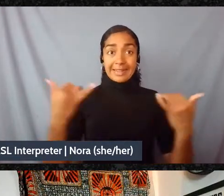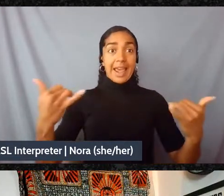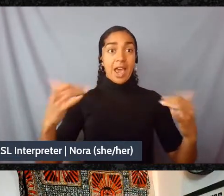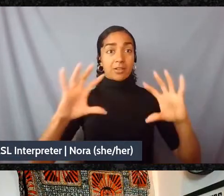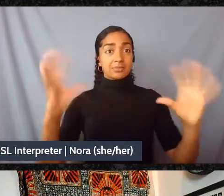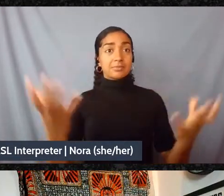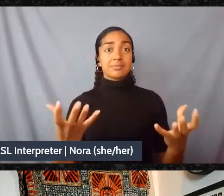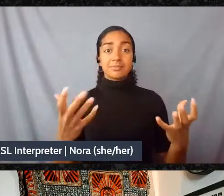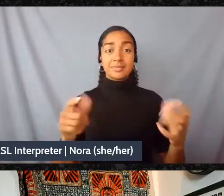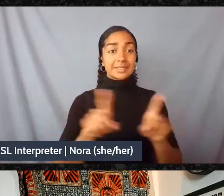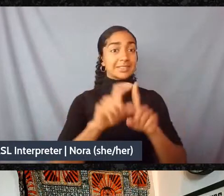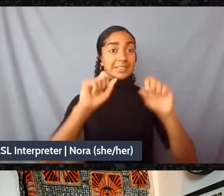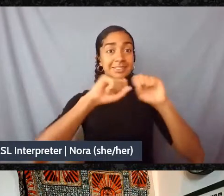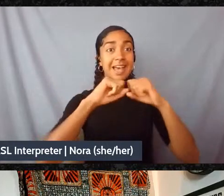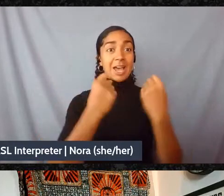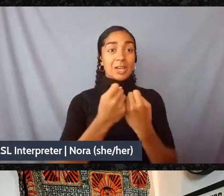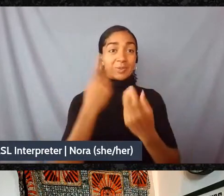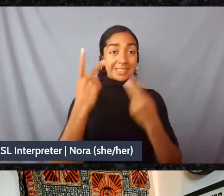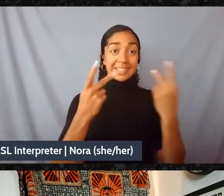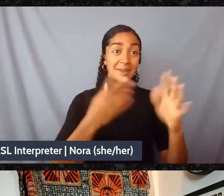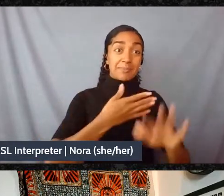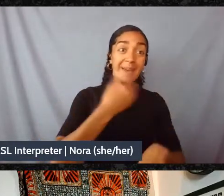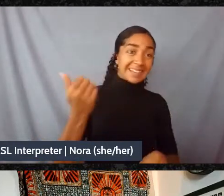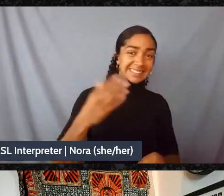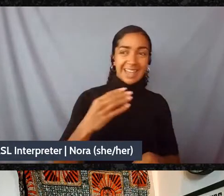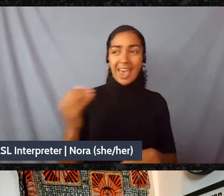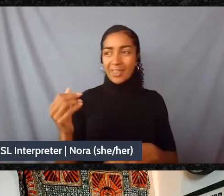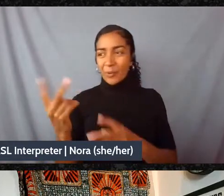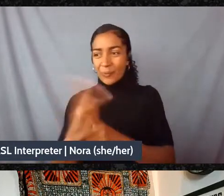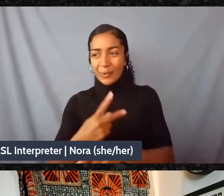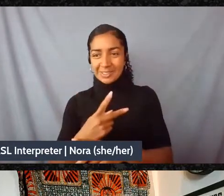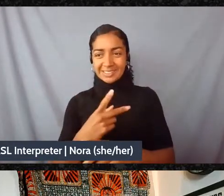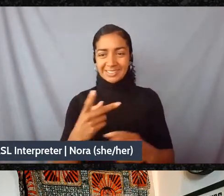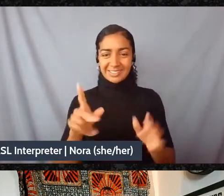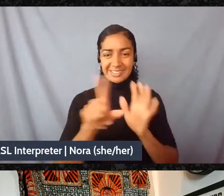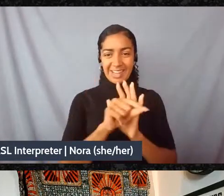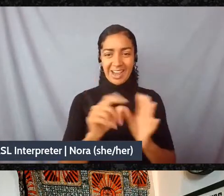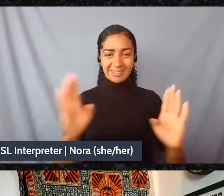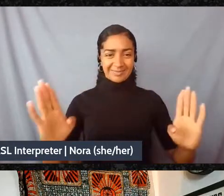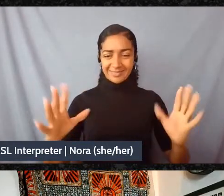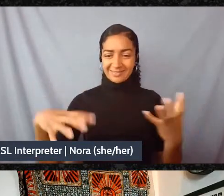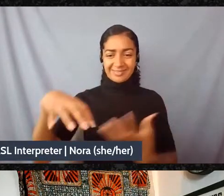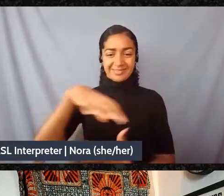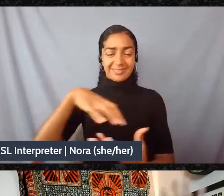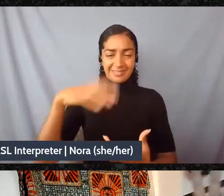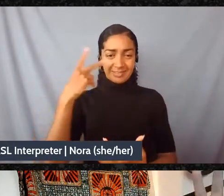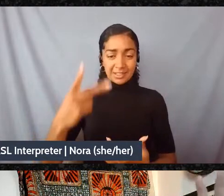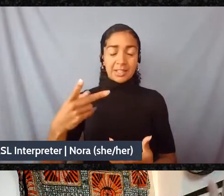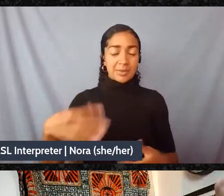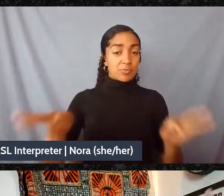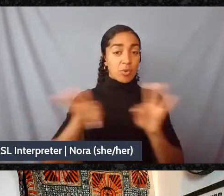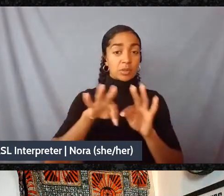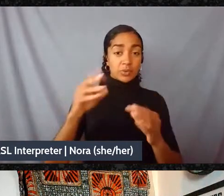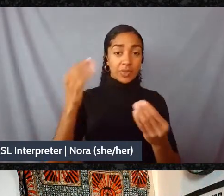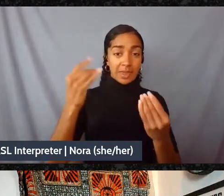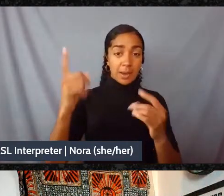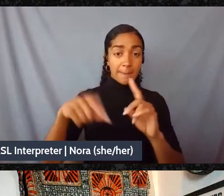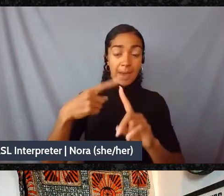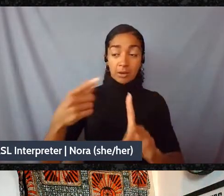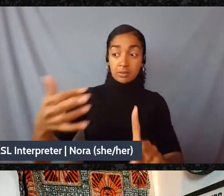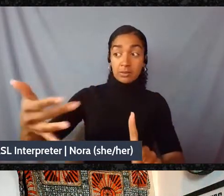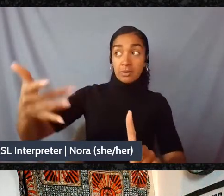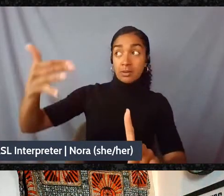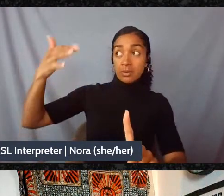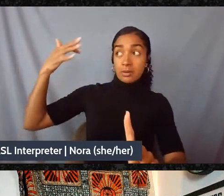times as always and I do think it's important to think all the time long ways back, long ways forward, like we've come